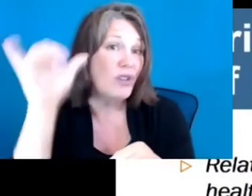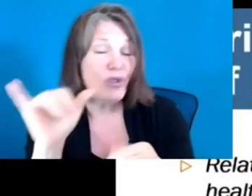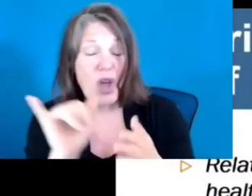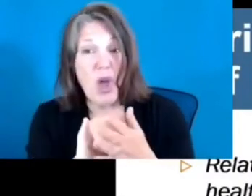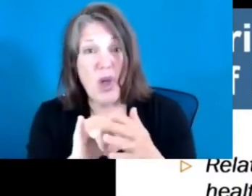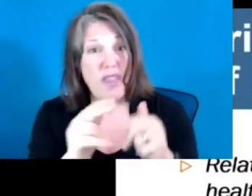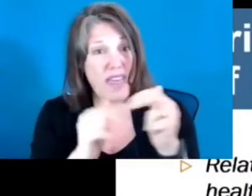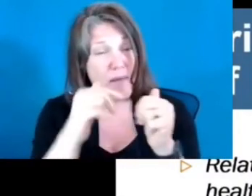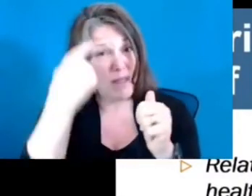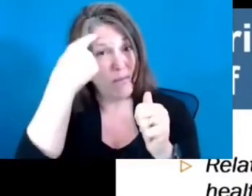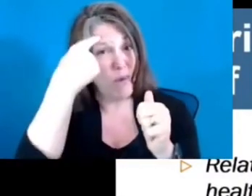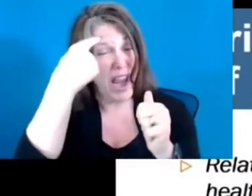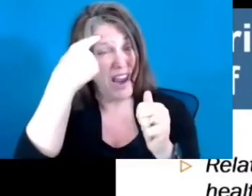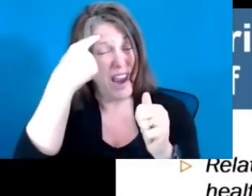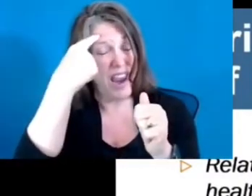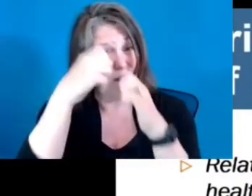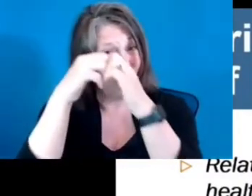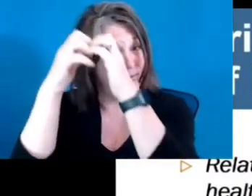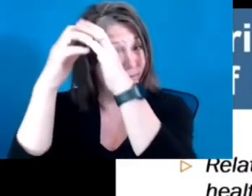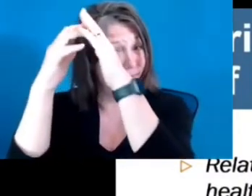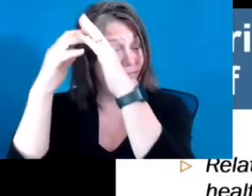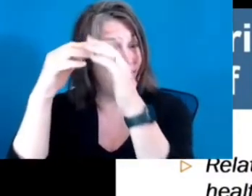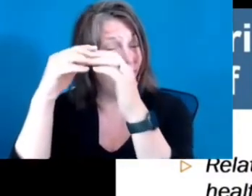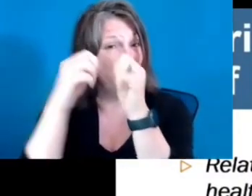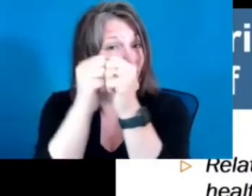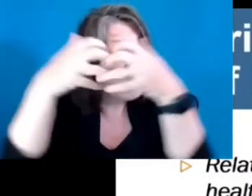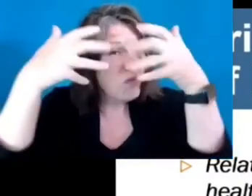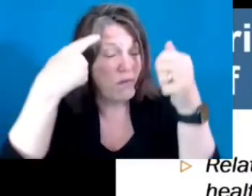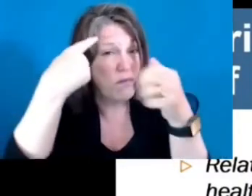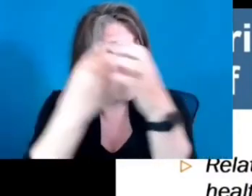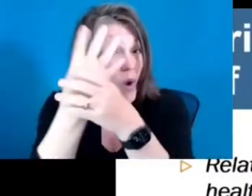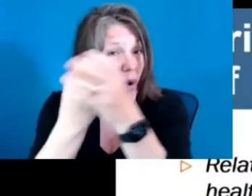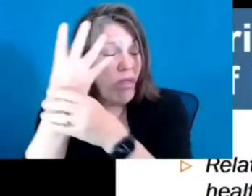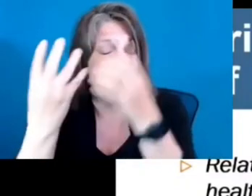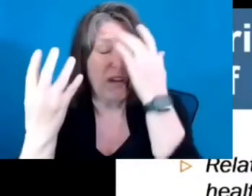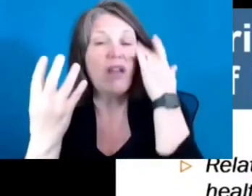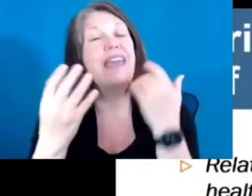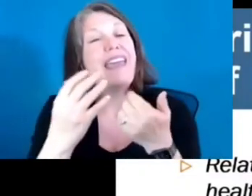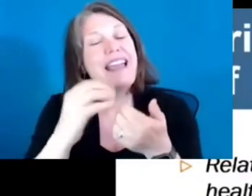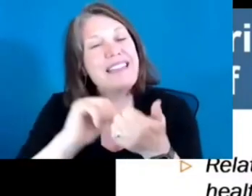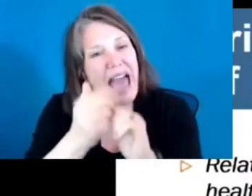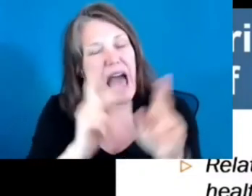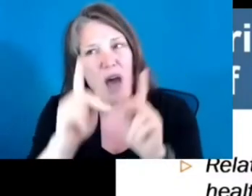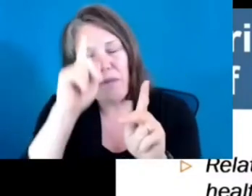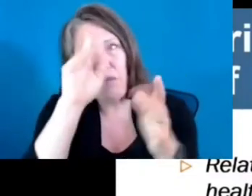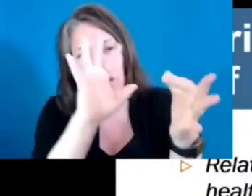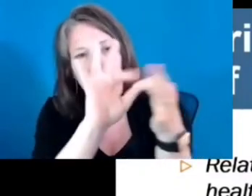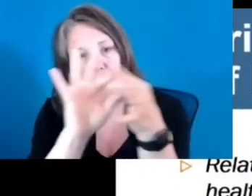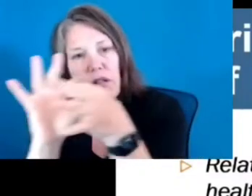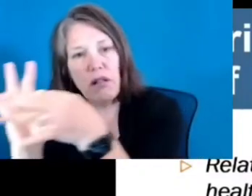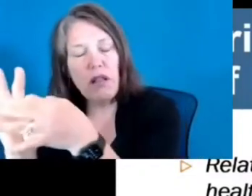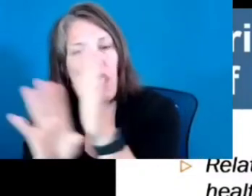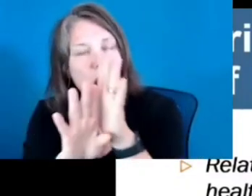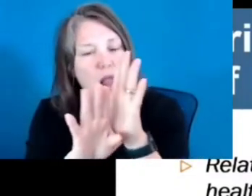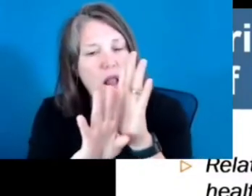way in which people put things together and learn and develop neuron connections. The hormones